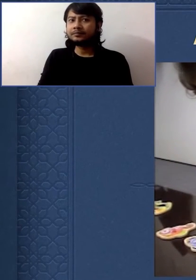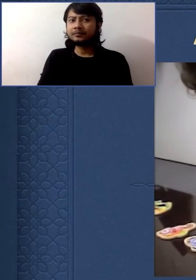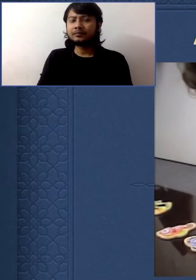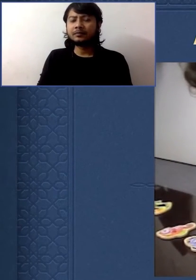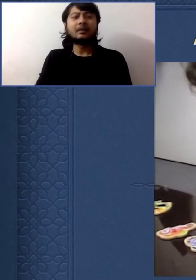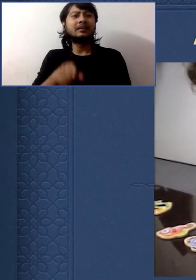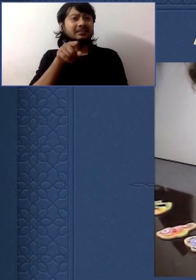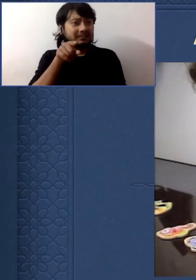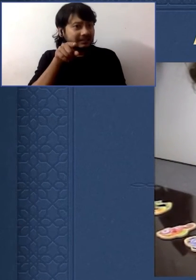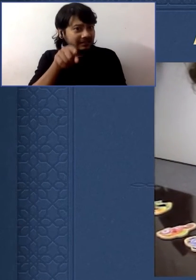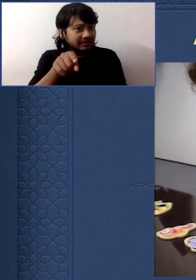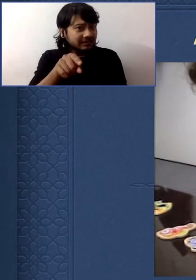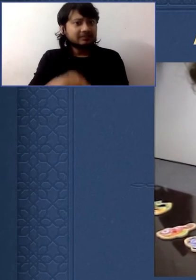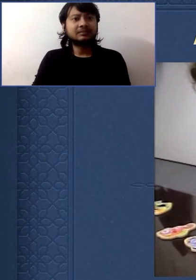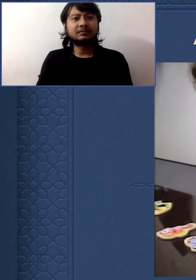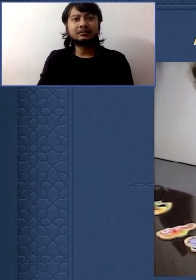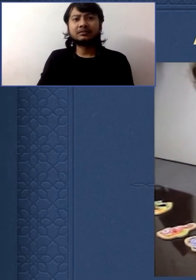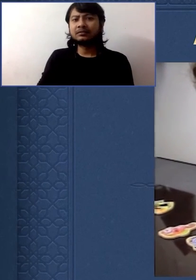help? Why does he need help?